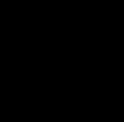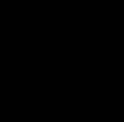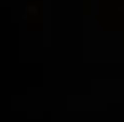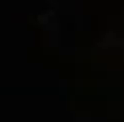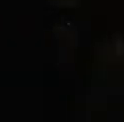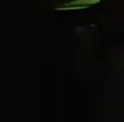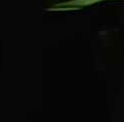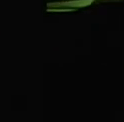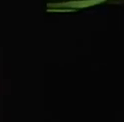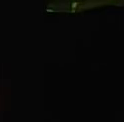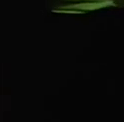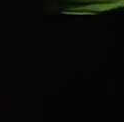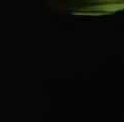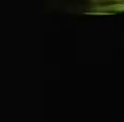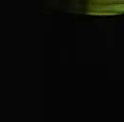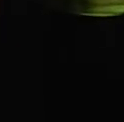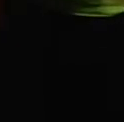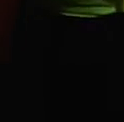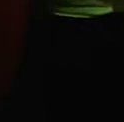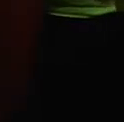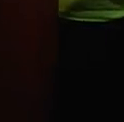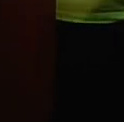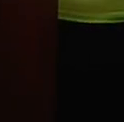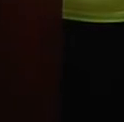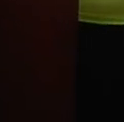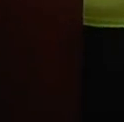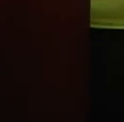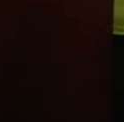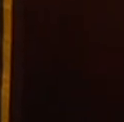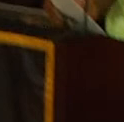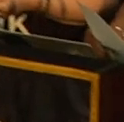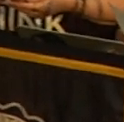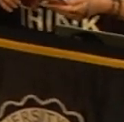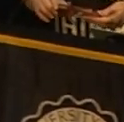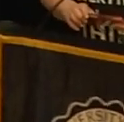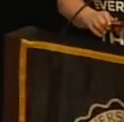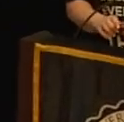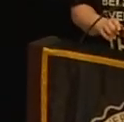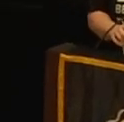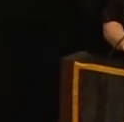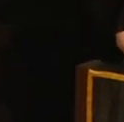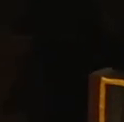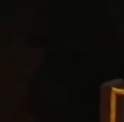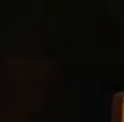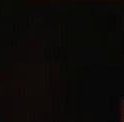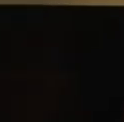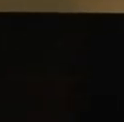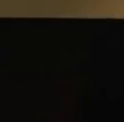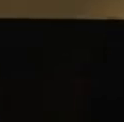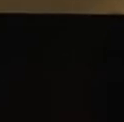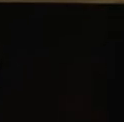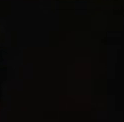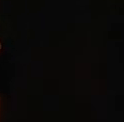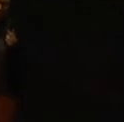So, all I did was write a letter. To those of you unversed in the mind and mischief, that is Brenda. That may sound innocent enough,